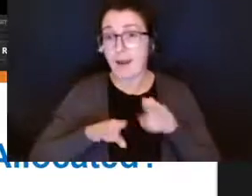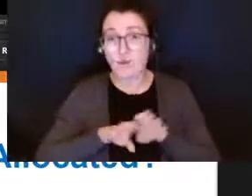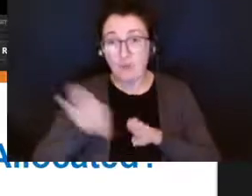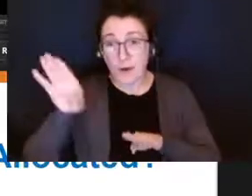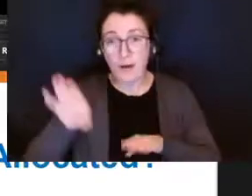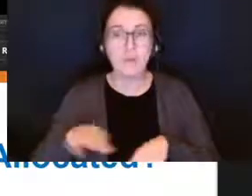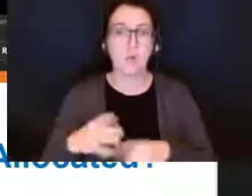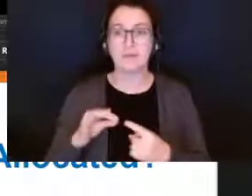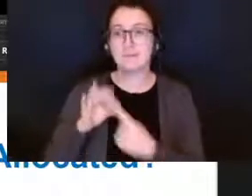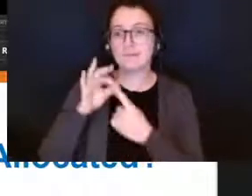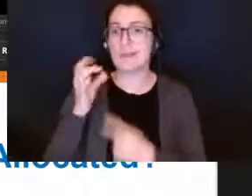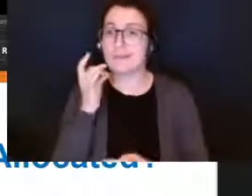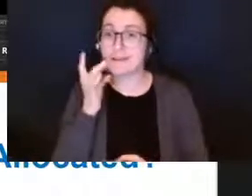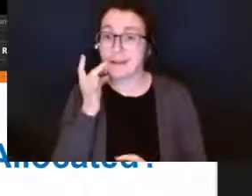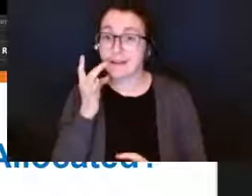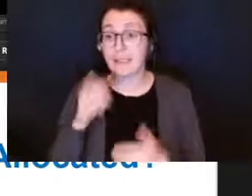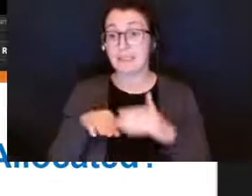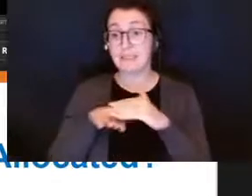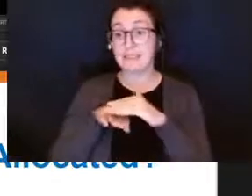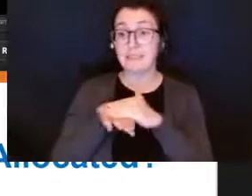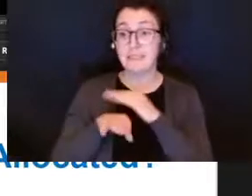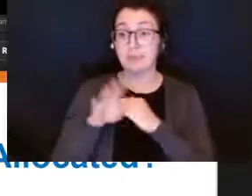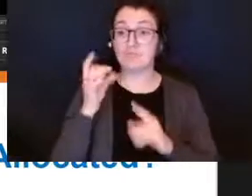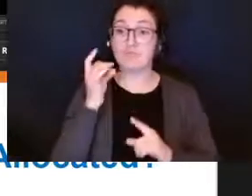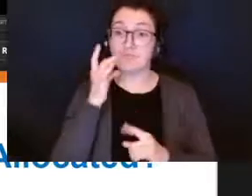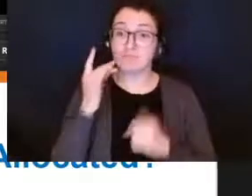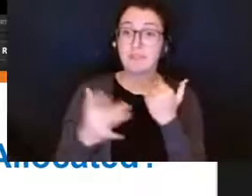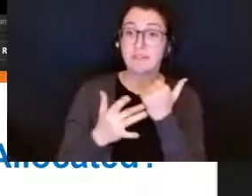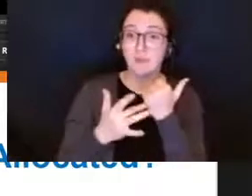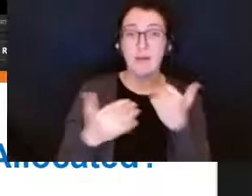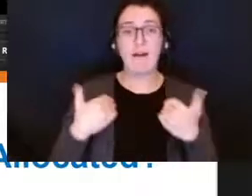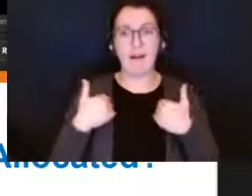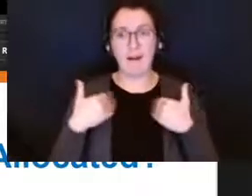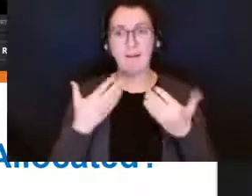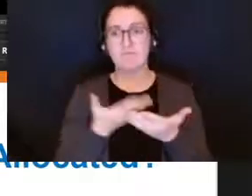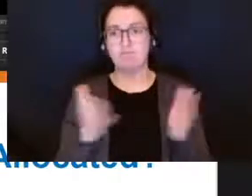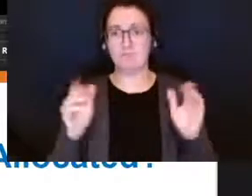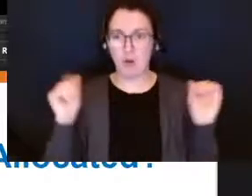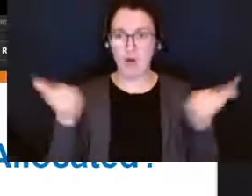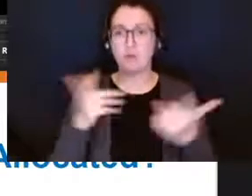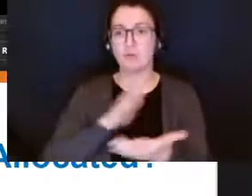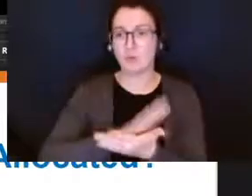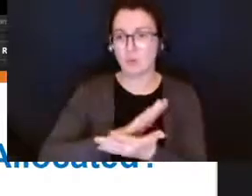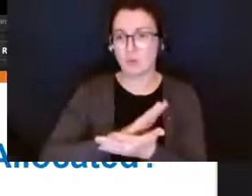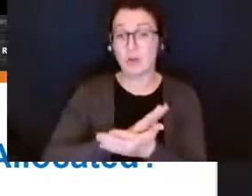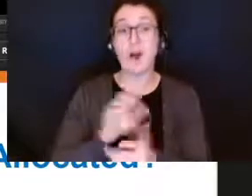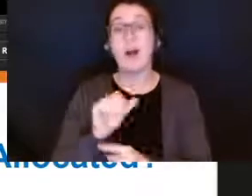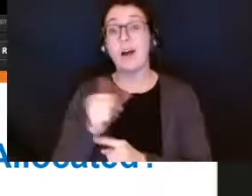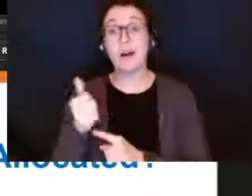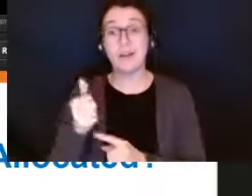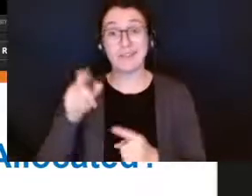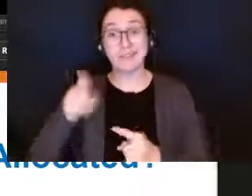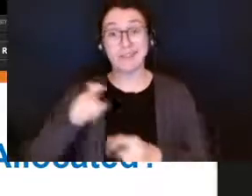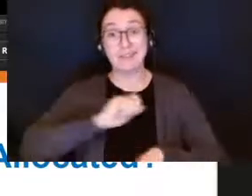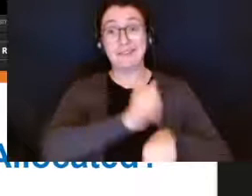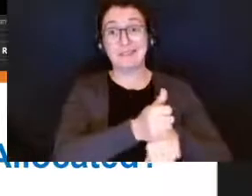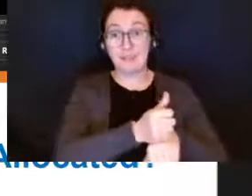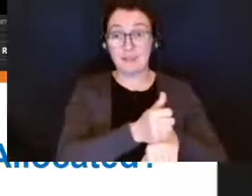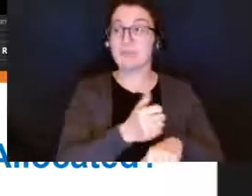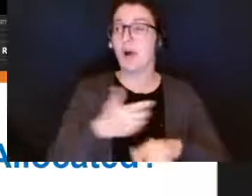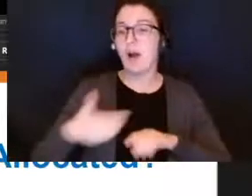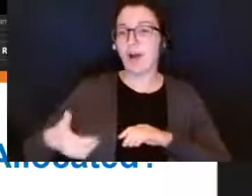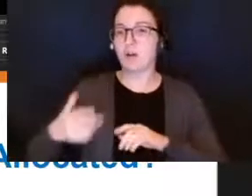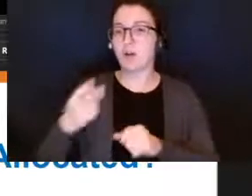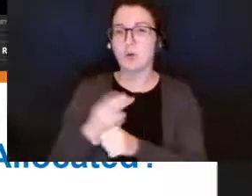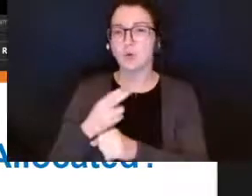at every hcdsb school and specific technological devices are provided in consultation with community partners such as